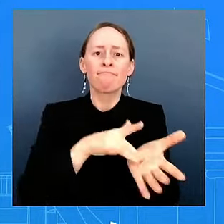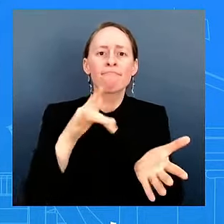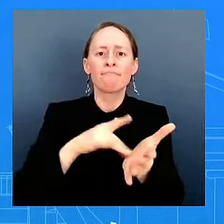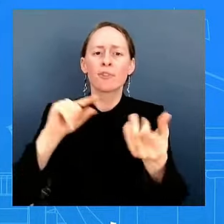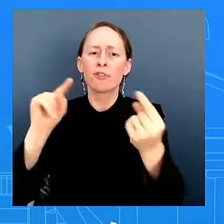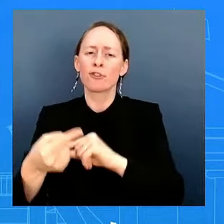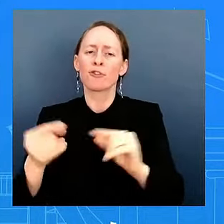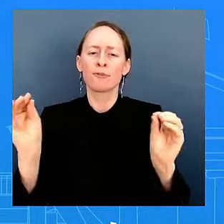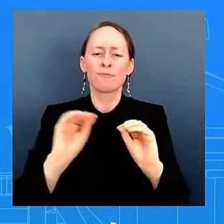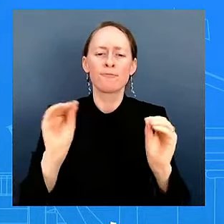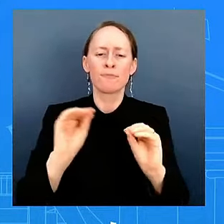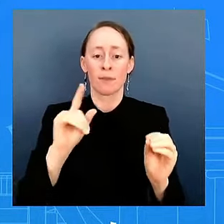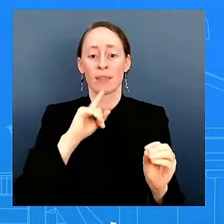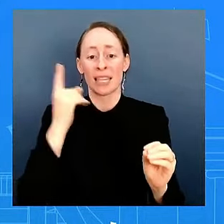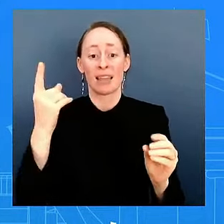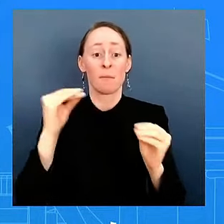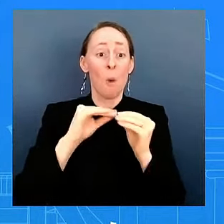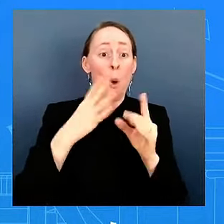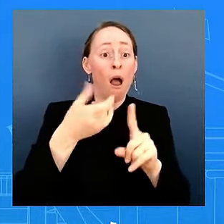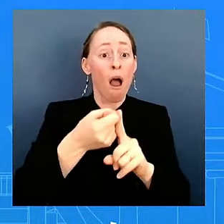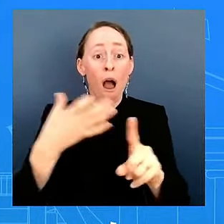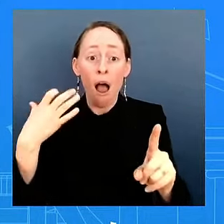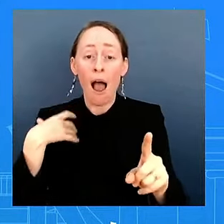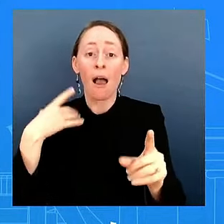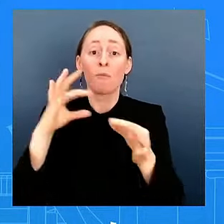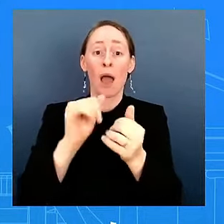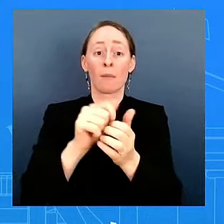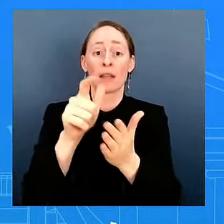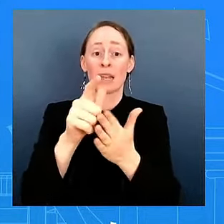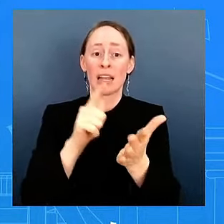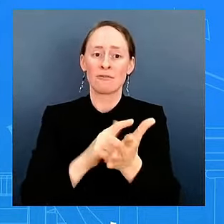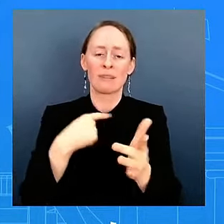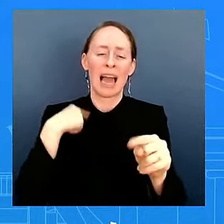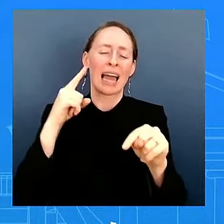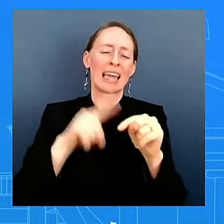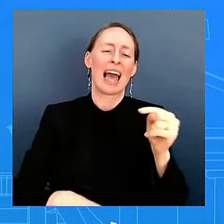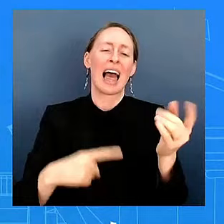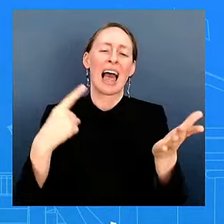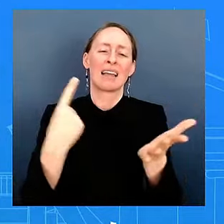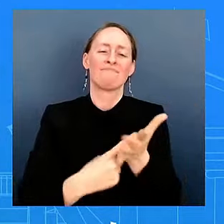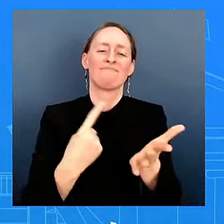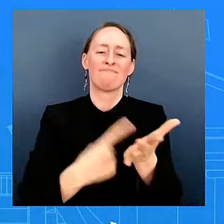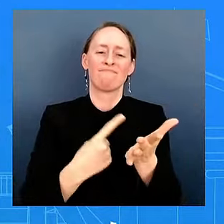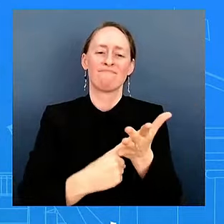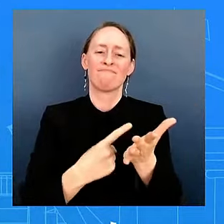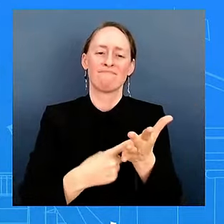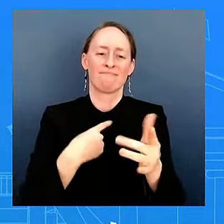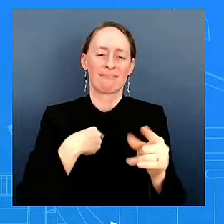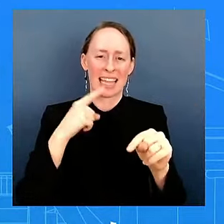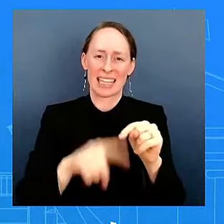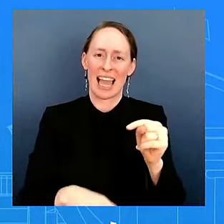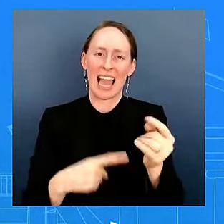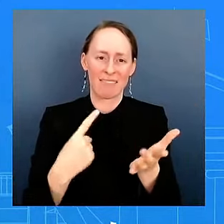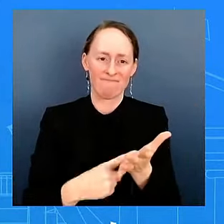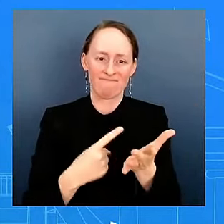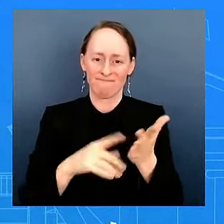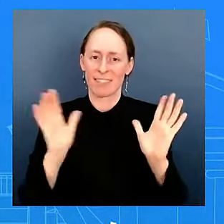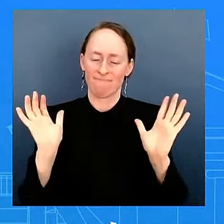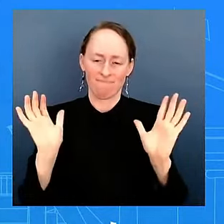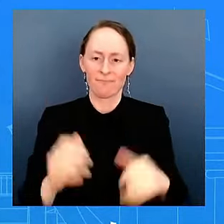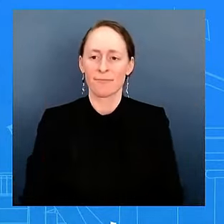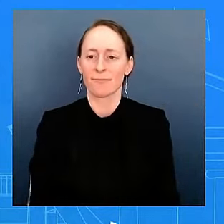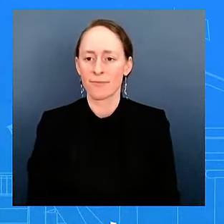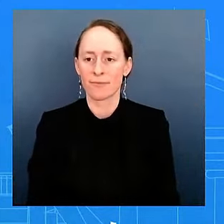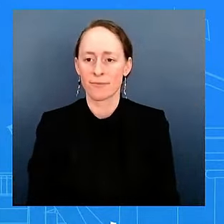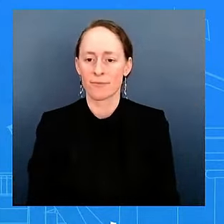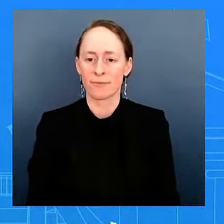to the litigation. I'm not going to get ahead of any of that, so I'm just going to leave it there. How do you address the concerns that the